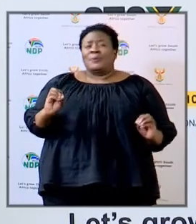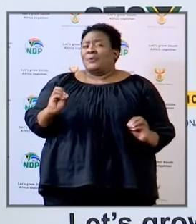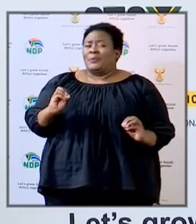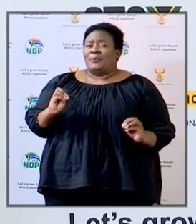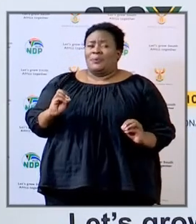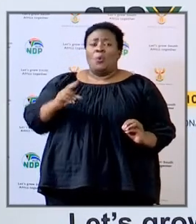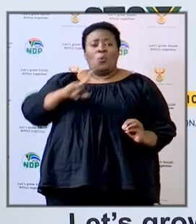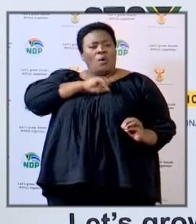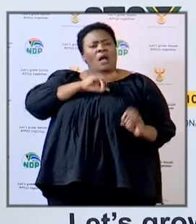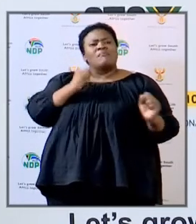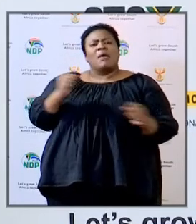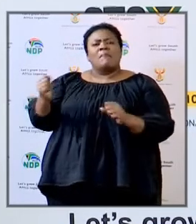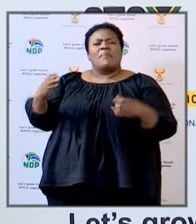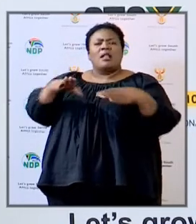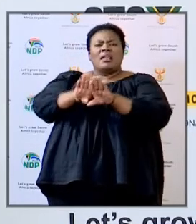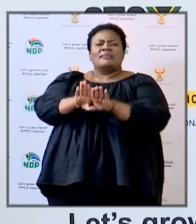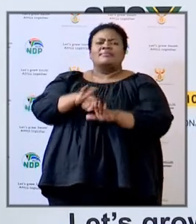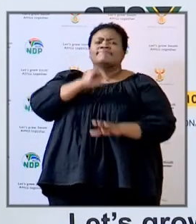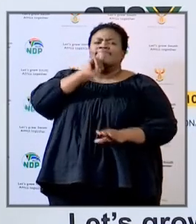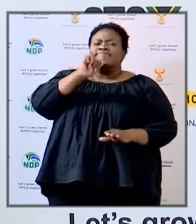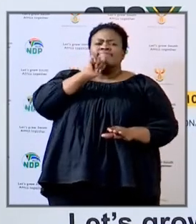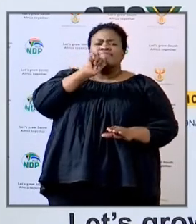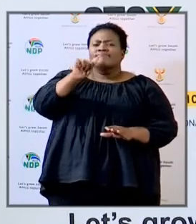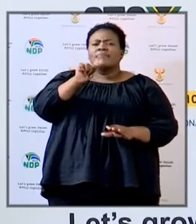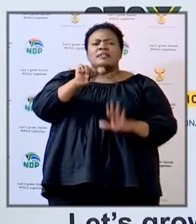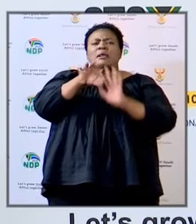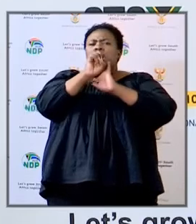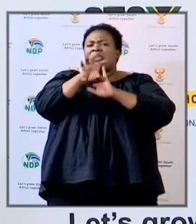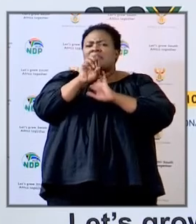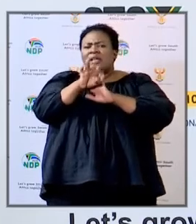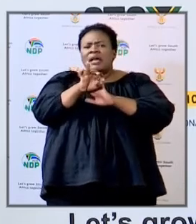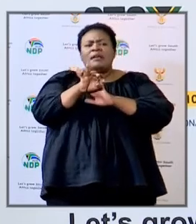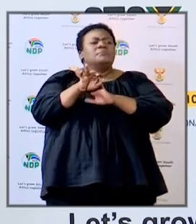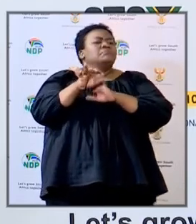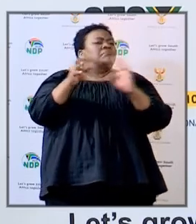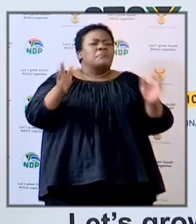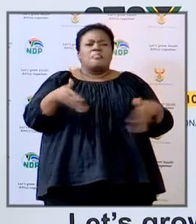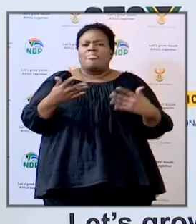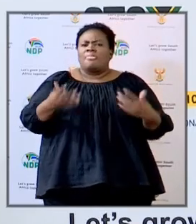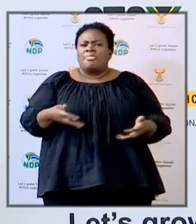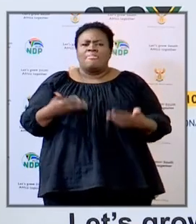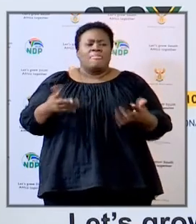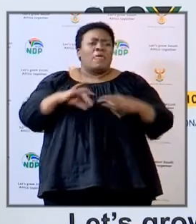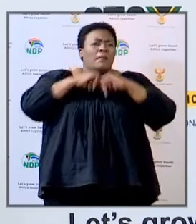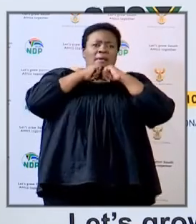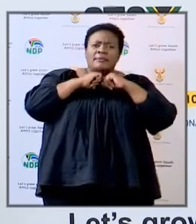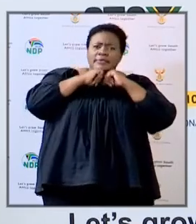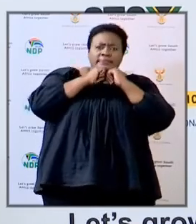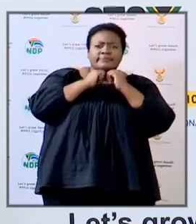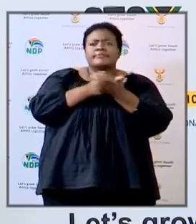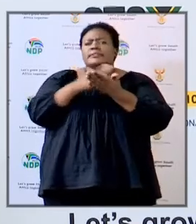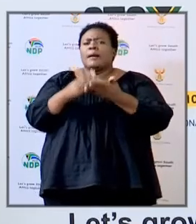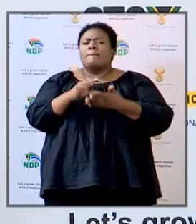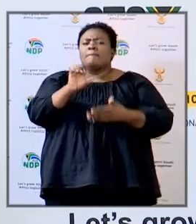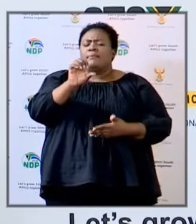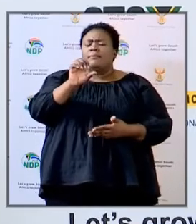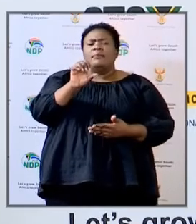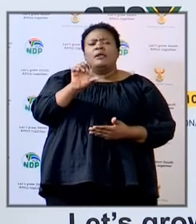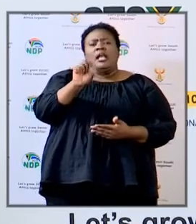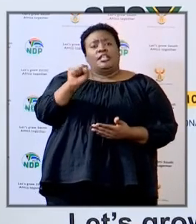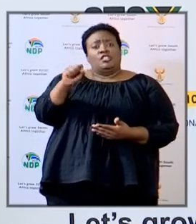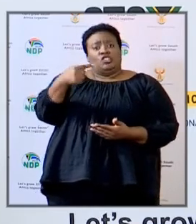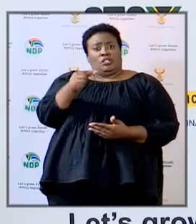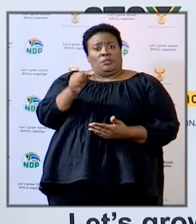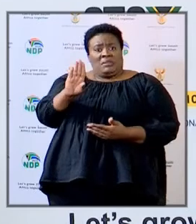we're still in lockdown so whether journalists whether parents I mean some school governing bodies were saying